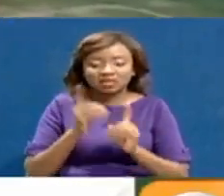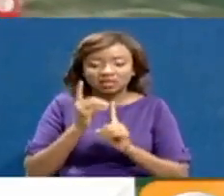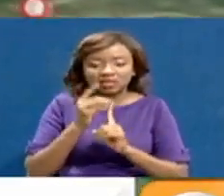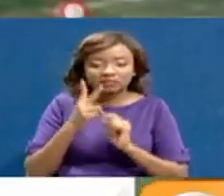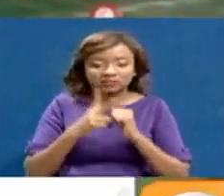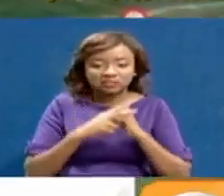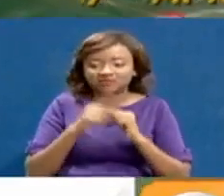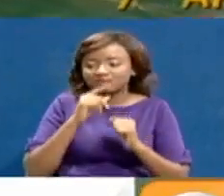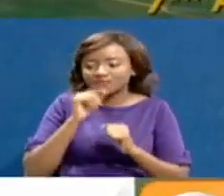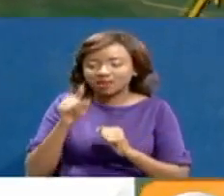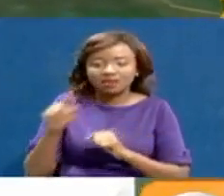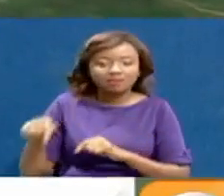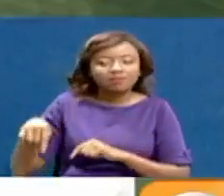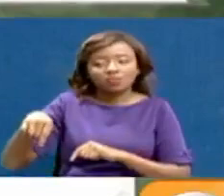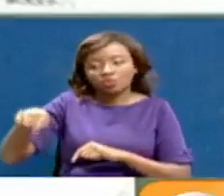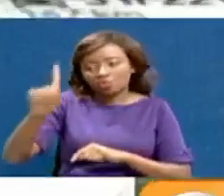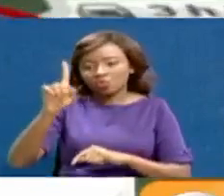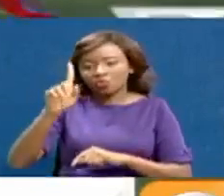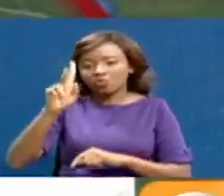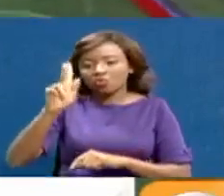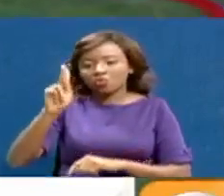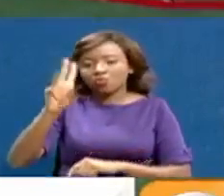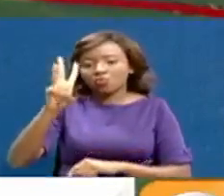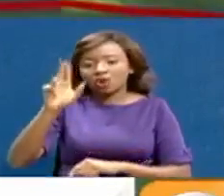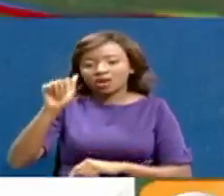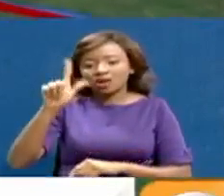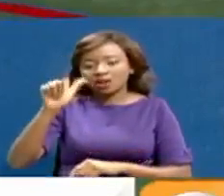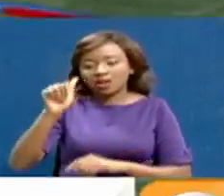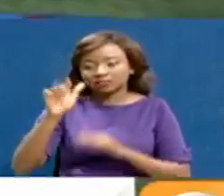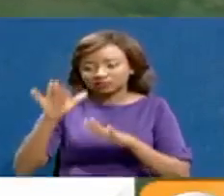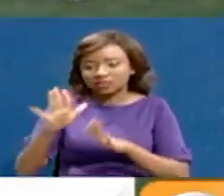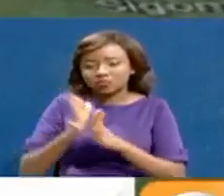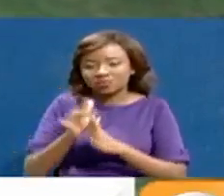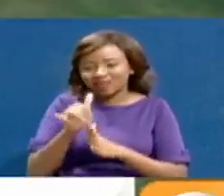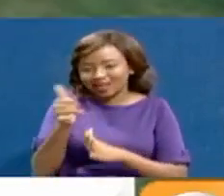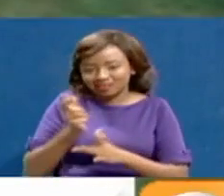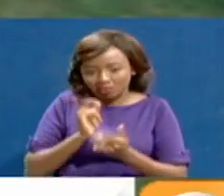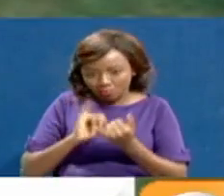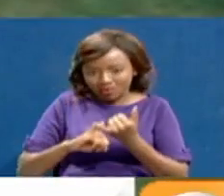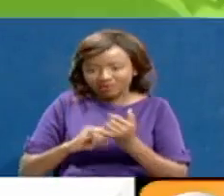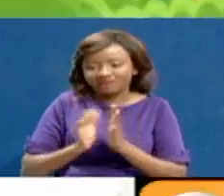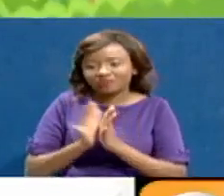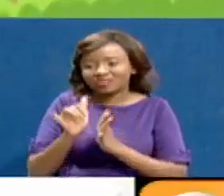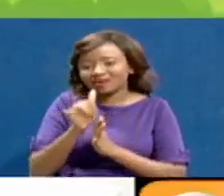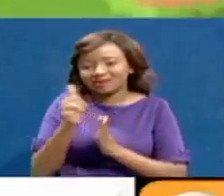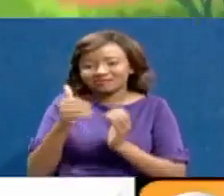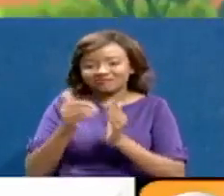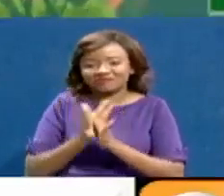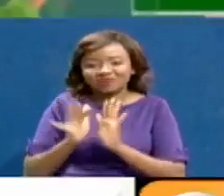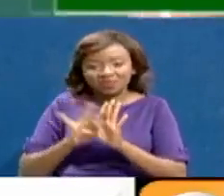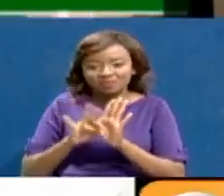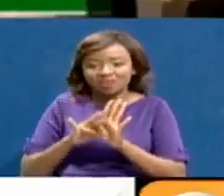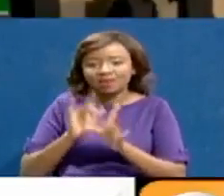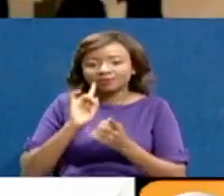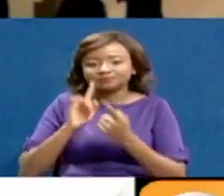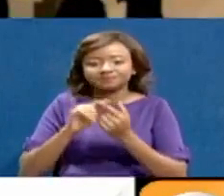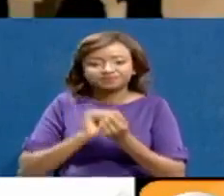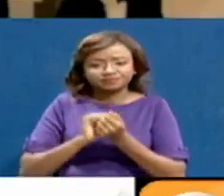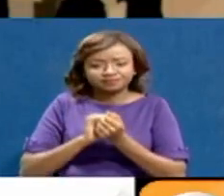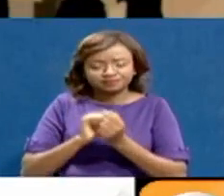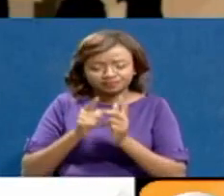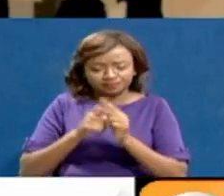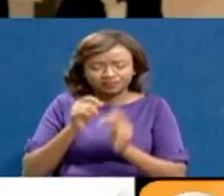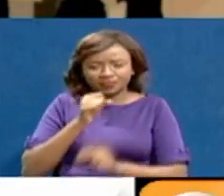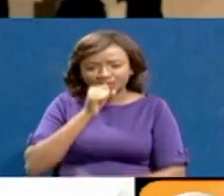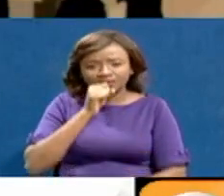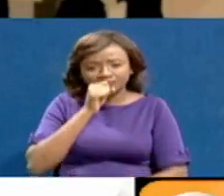James drove to his rural home in Ukwala, where he stayed with his wife and other family members until Friday morning when he started coughing.